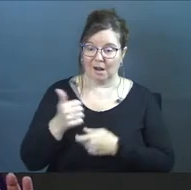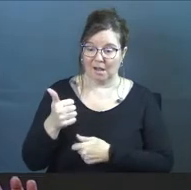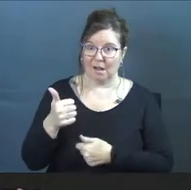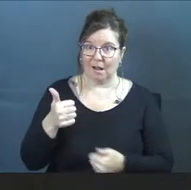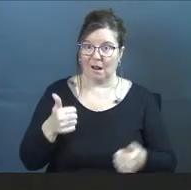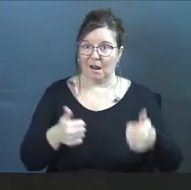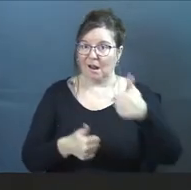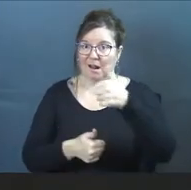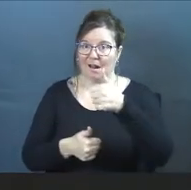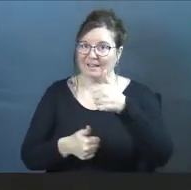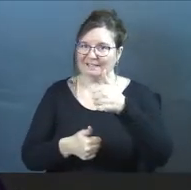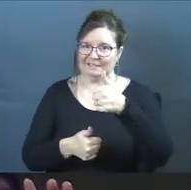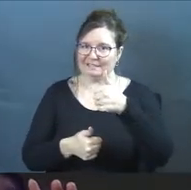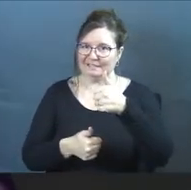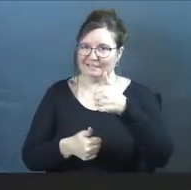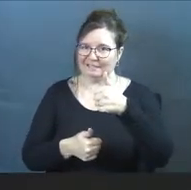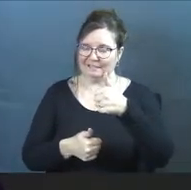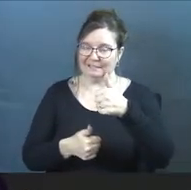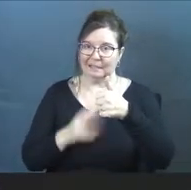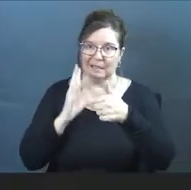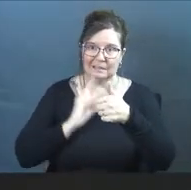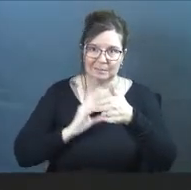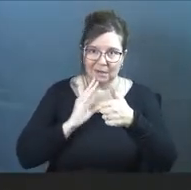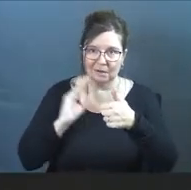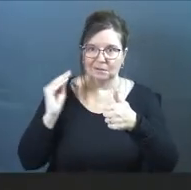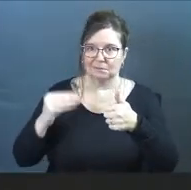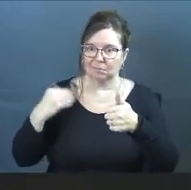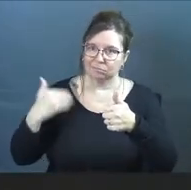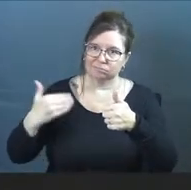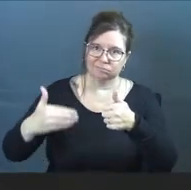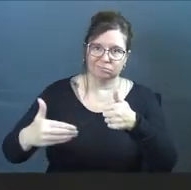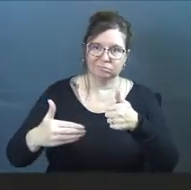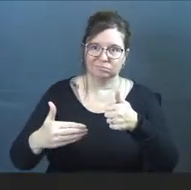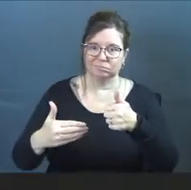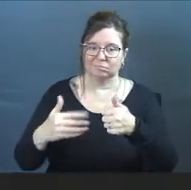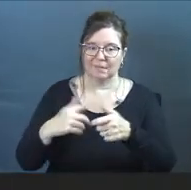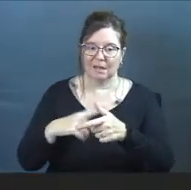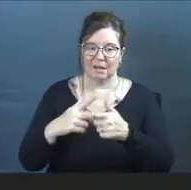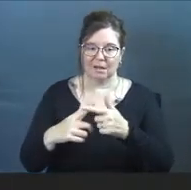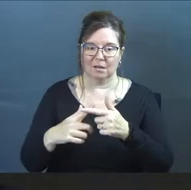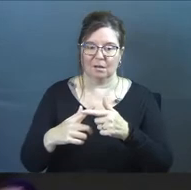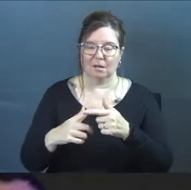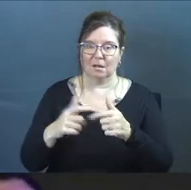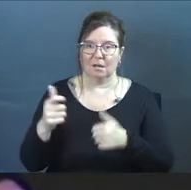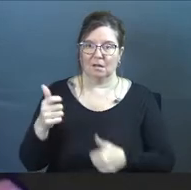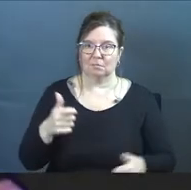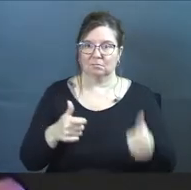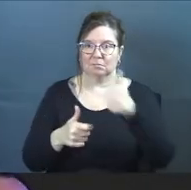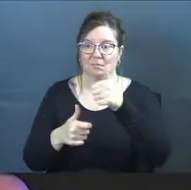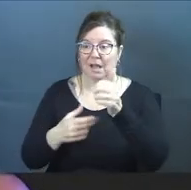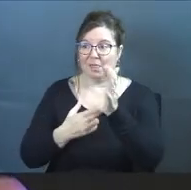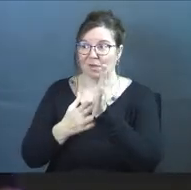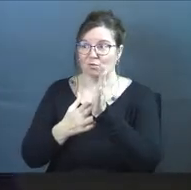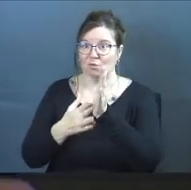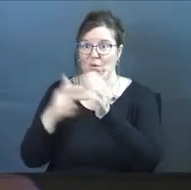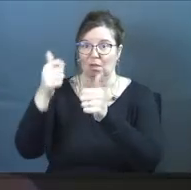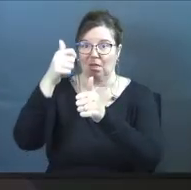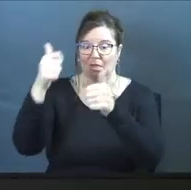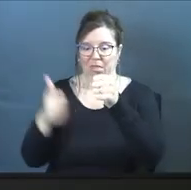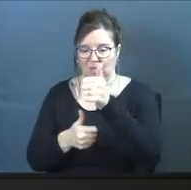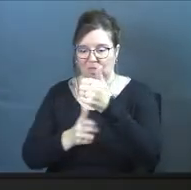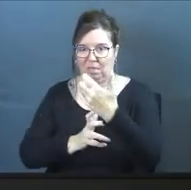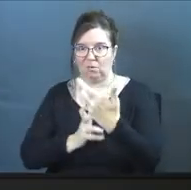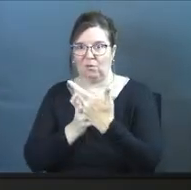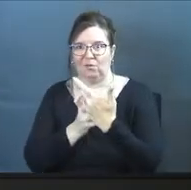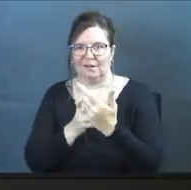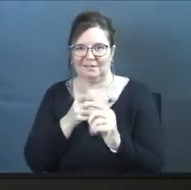ways that we, our life experiences, what we've been taught generation to generation, and then mold a truth that fits our rhythm